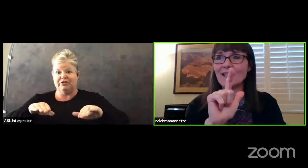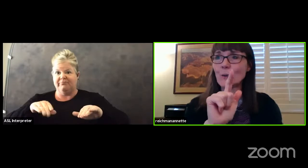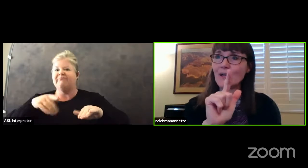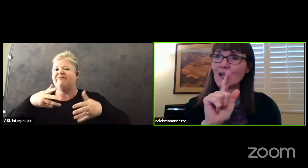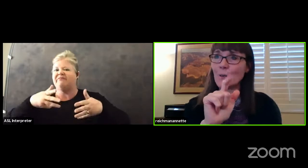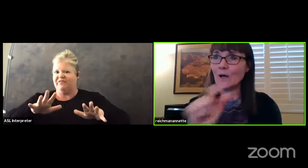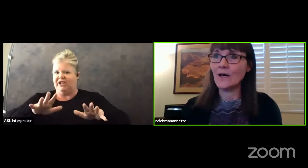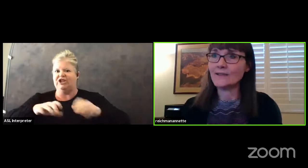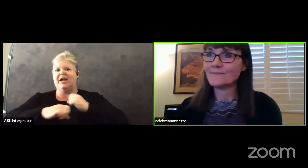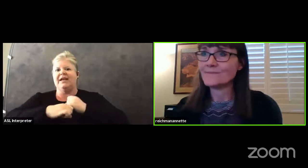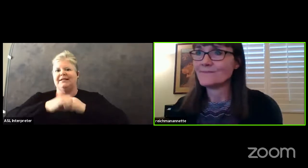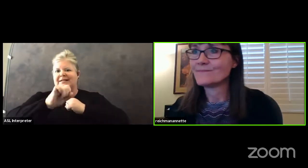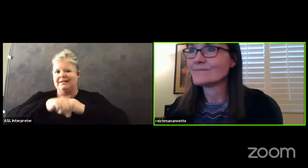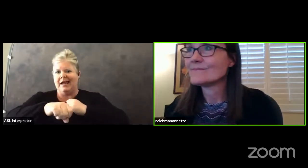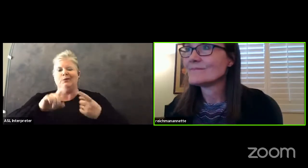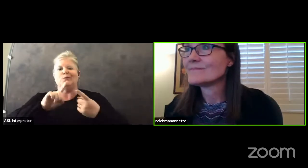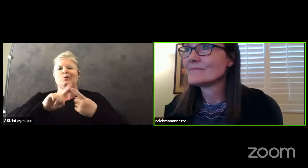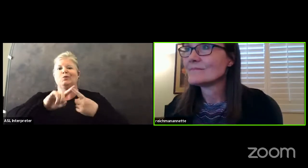2021.